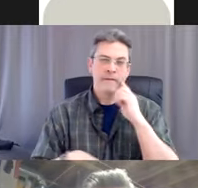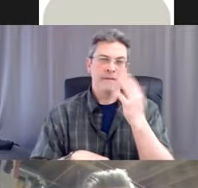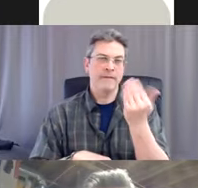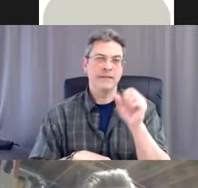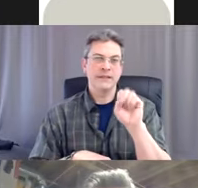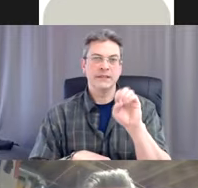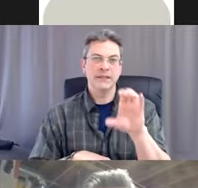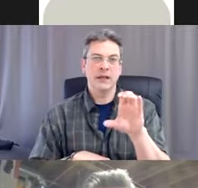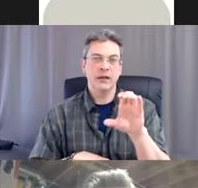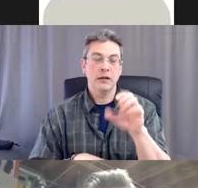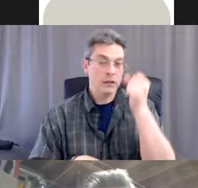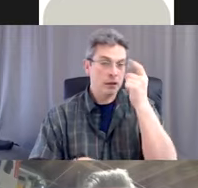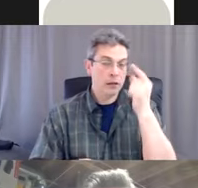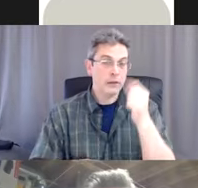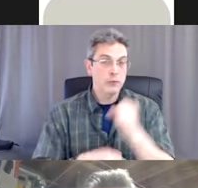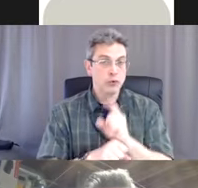used.